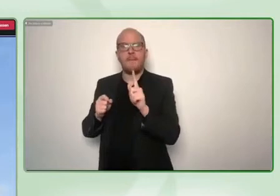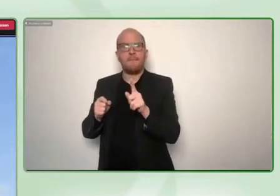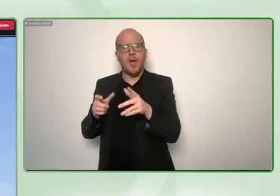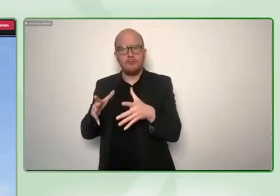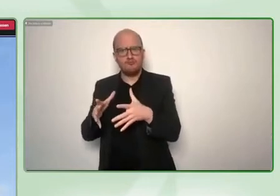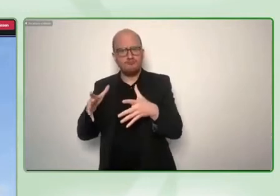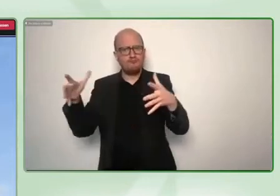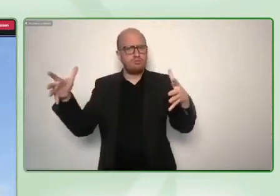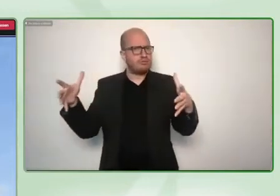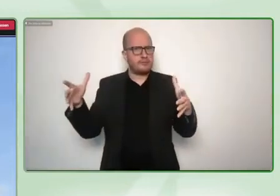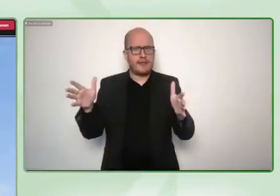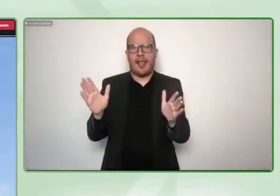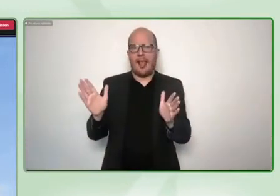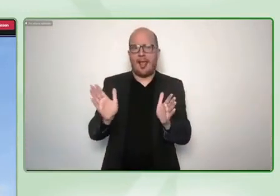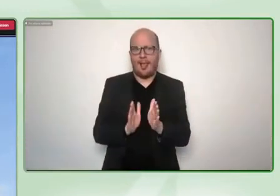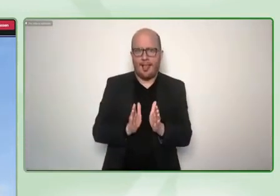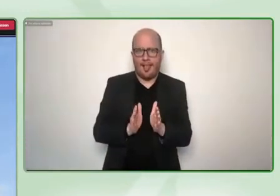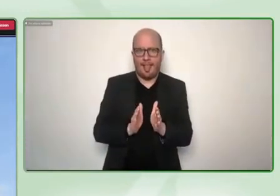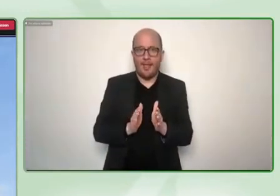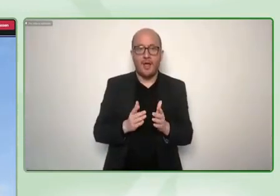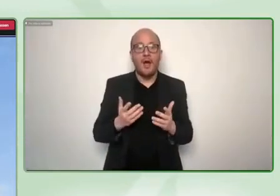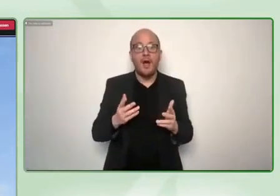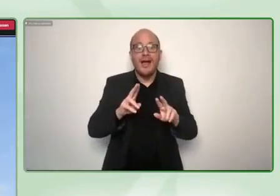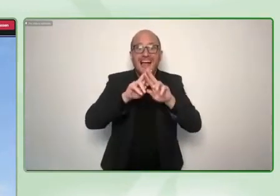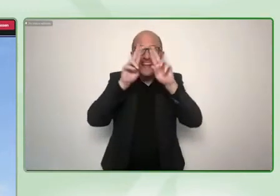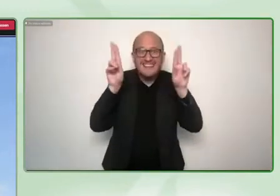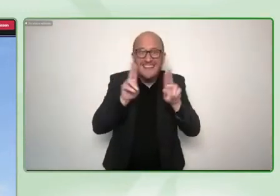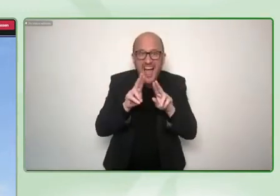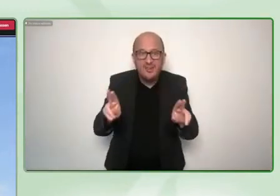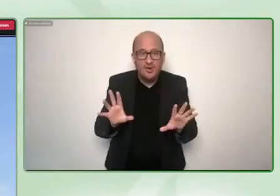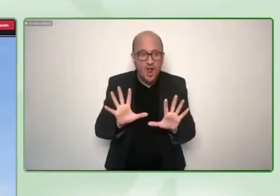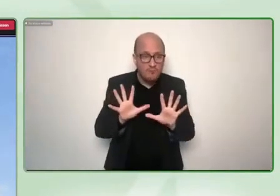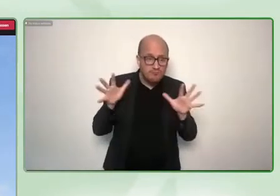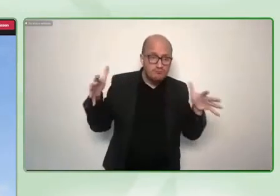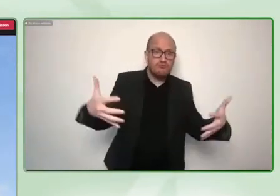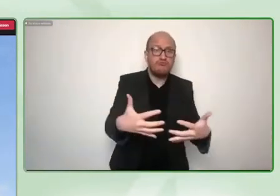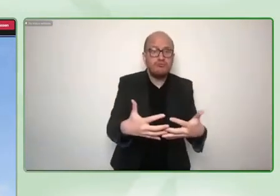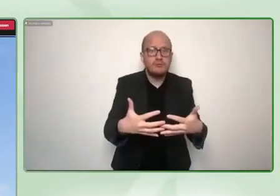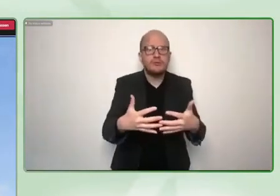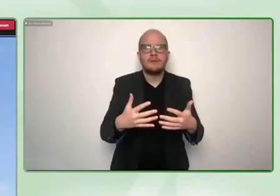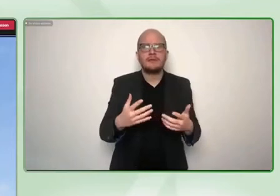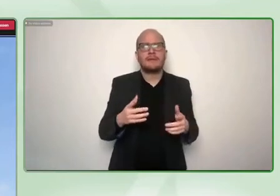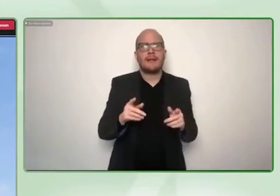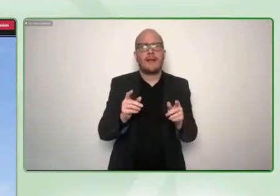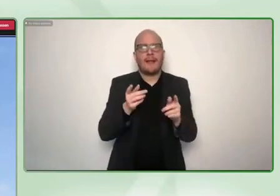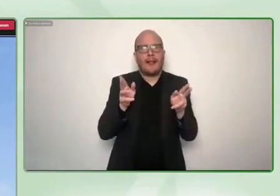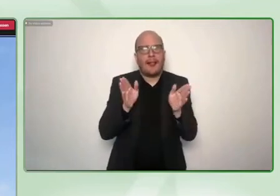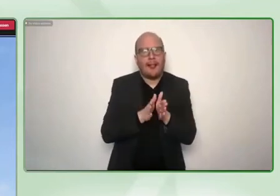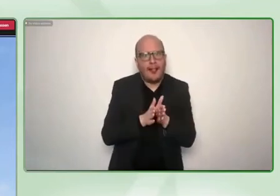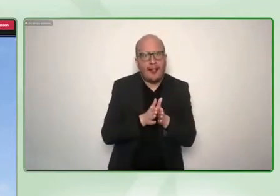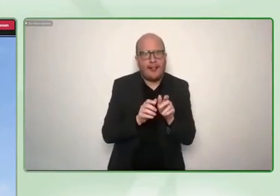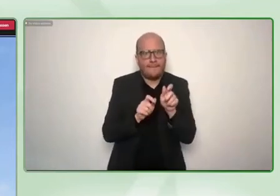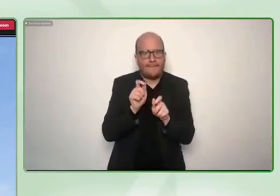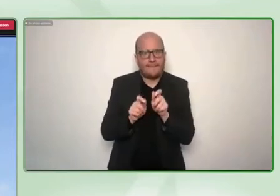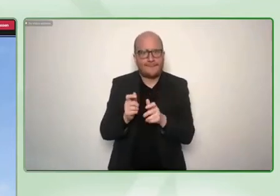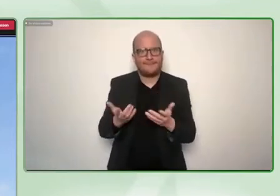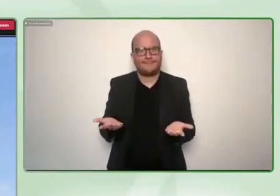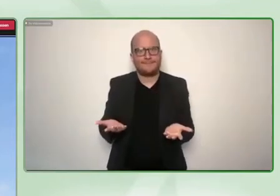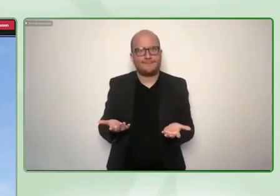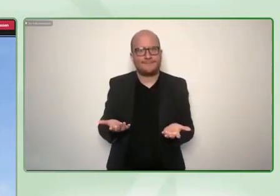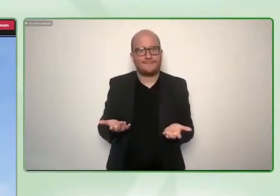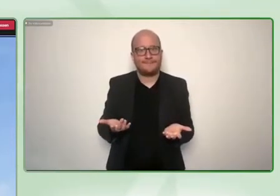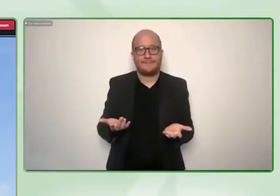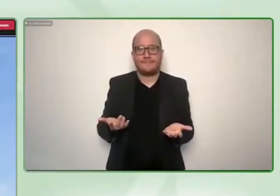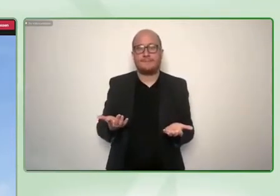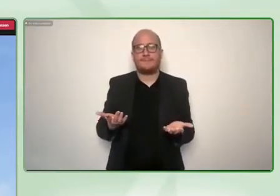different hubs across the world of social entrepreneurs and innovators that it's only single digit percent of entrepreneurs that